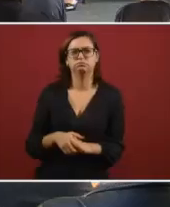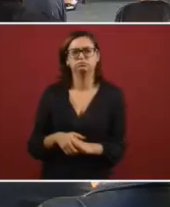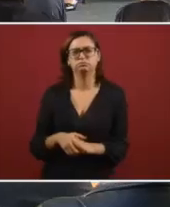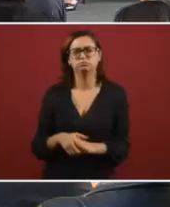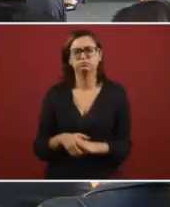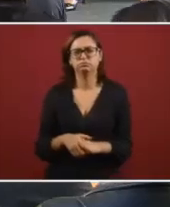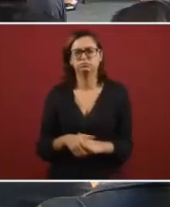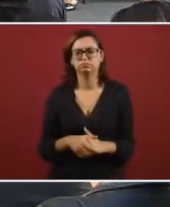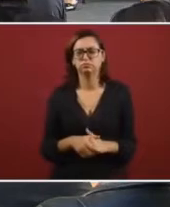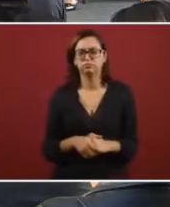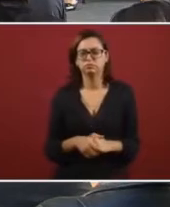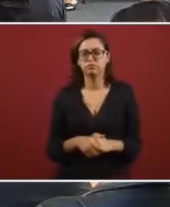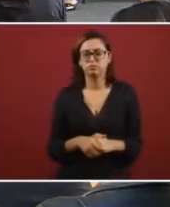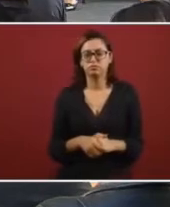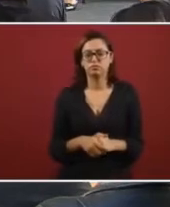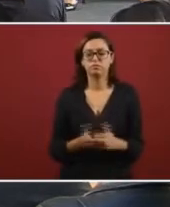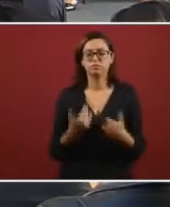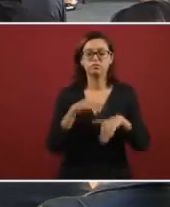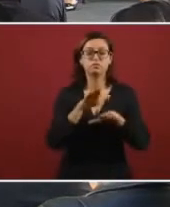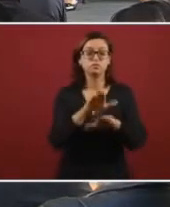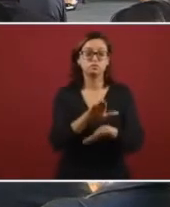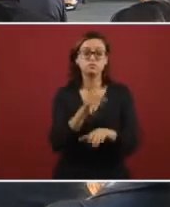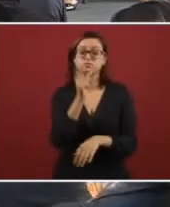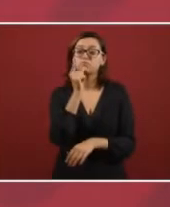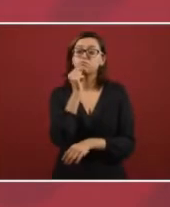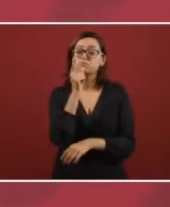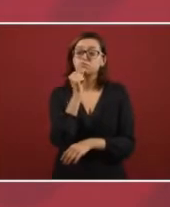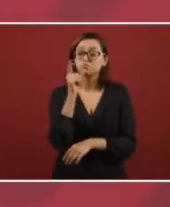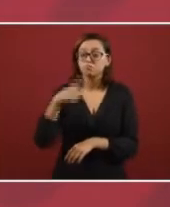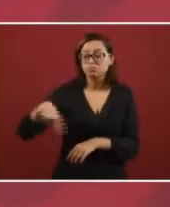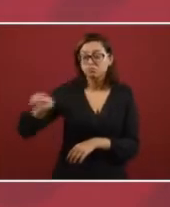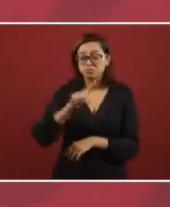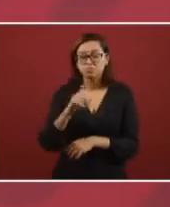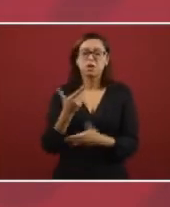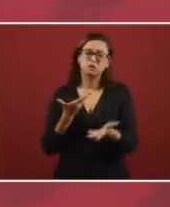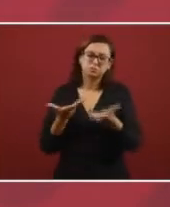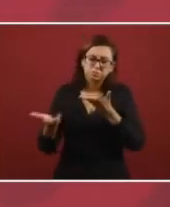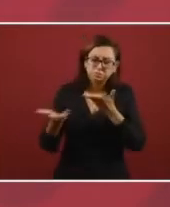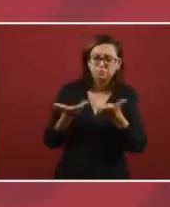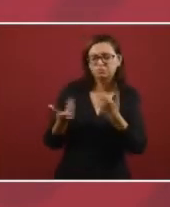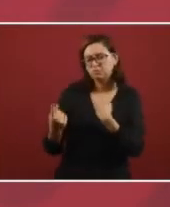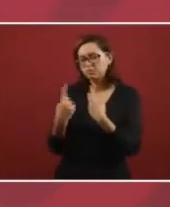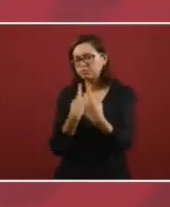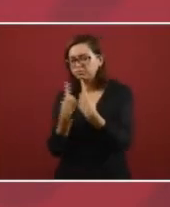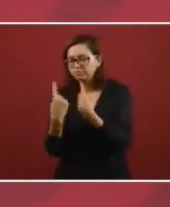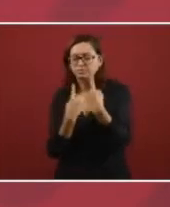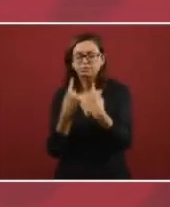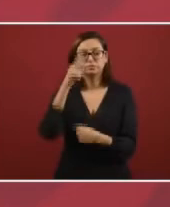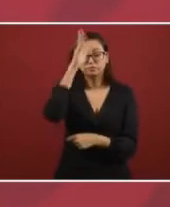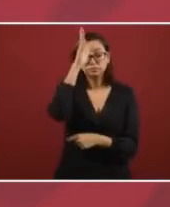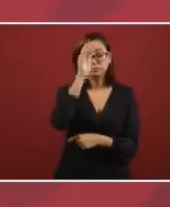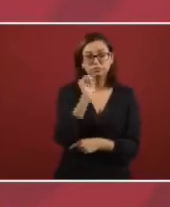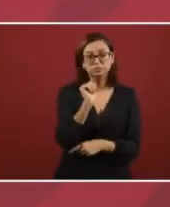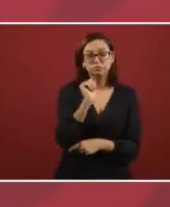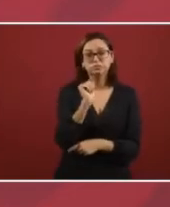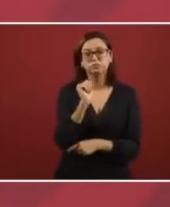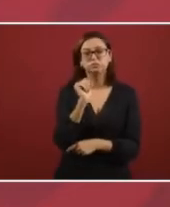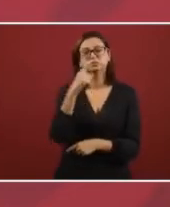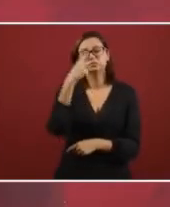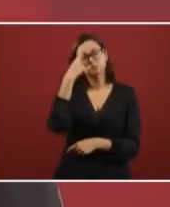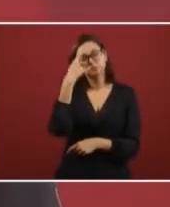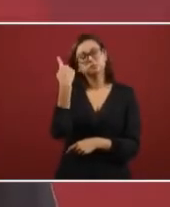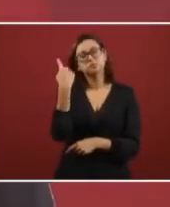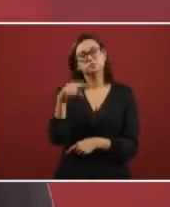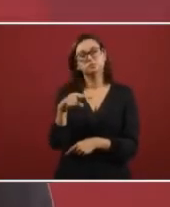And regarding the police, we're coming to an agreement with them in order